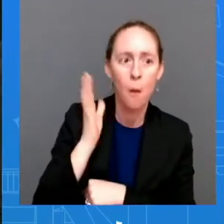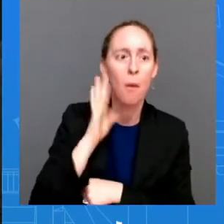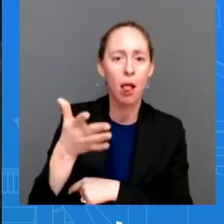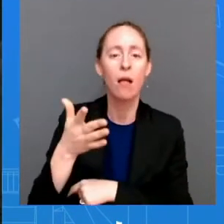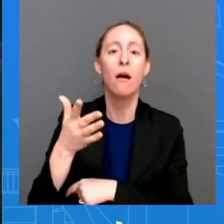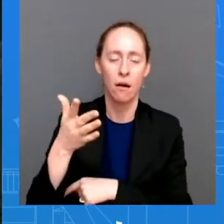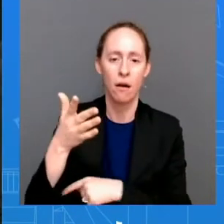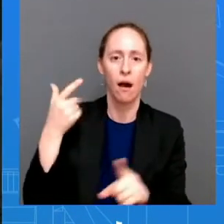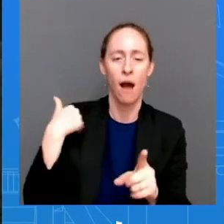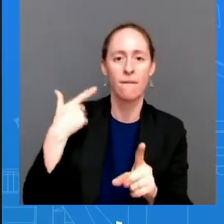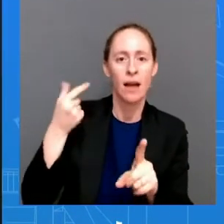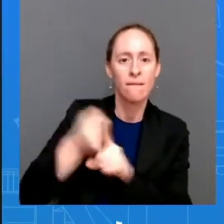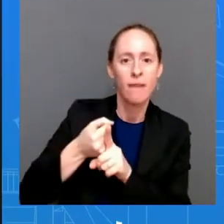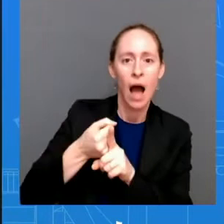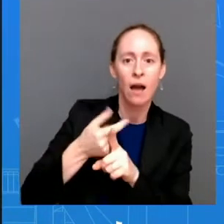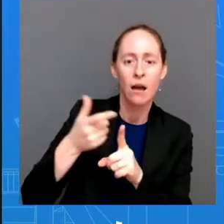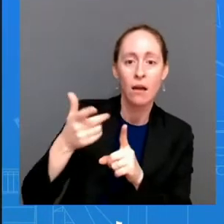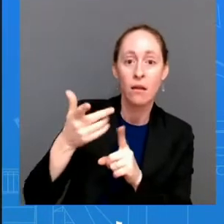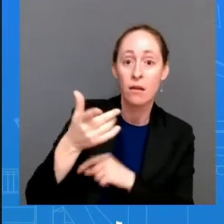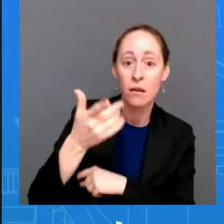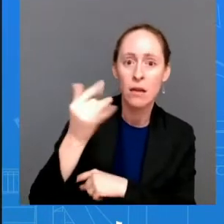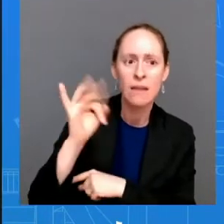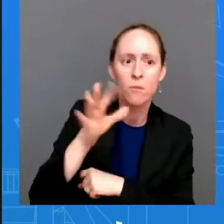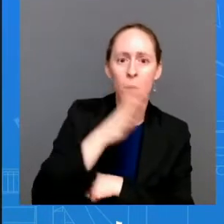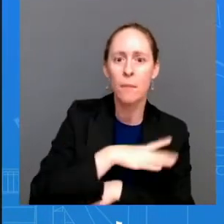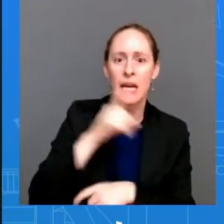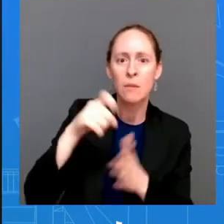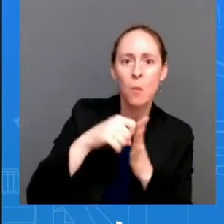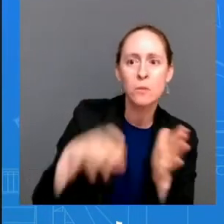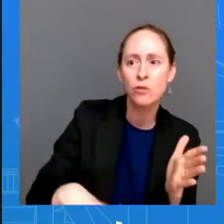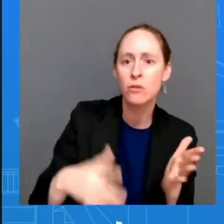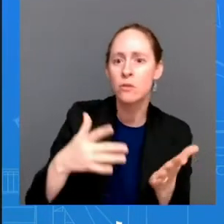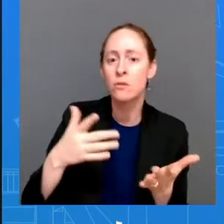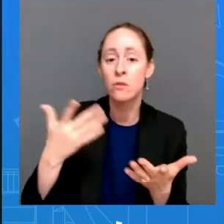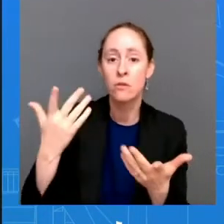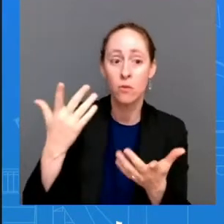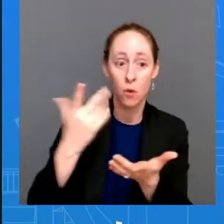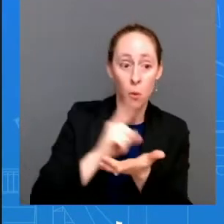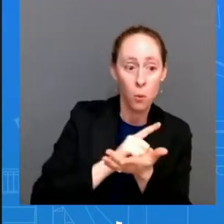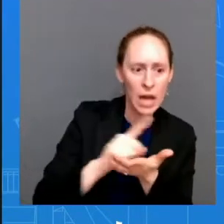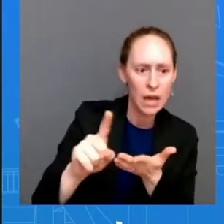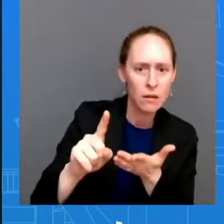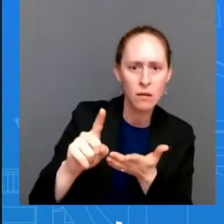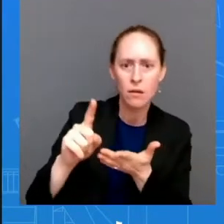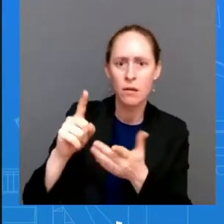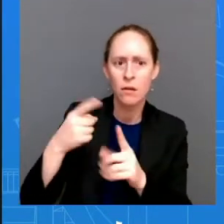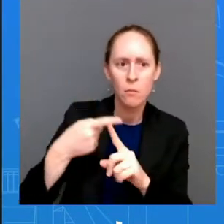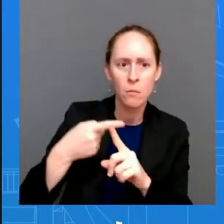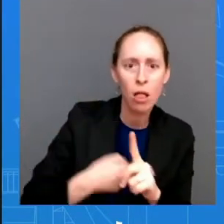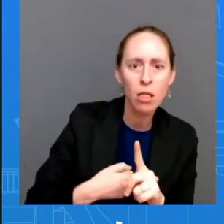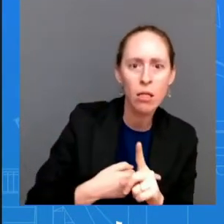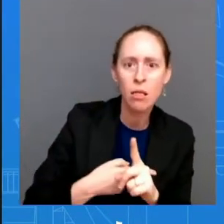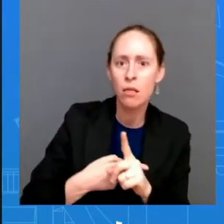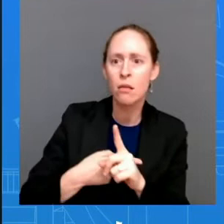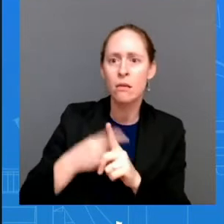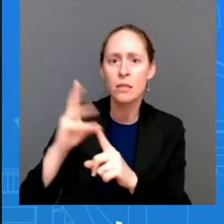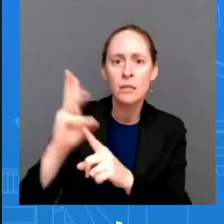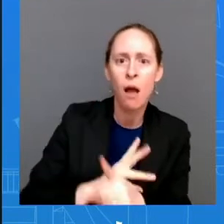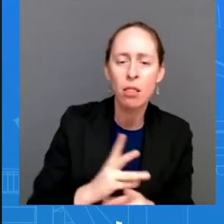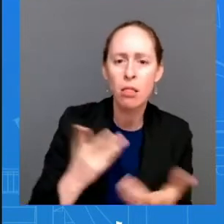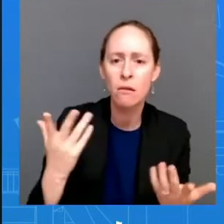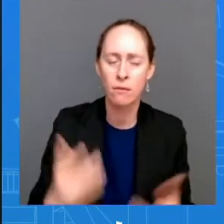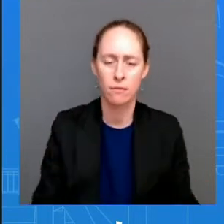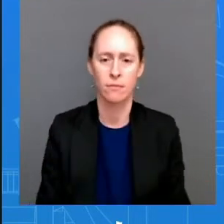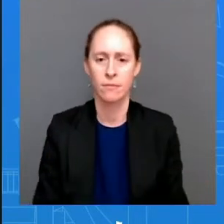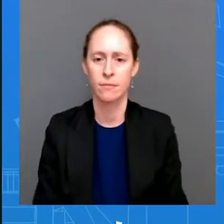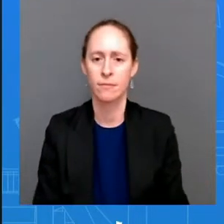about six months so that's a great question we we don't have the details to share today but hhs will soon have more on what a waiver